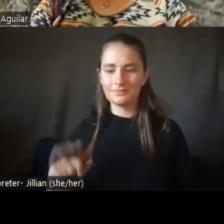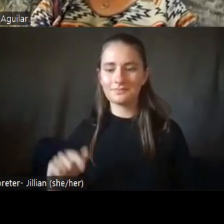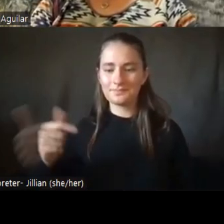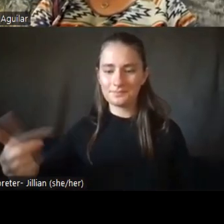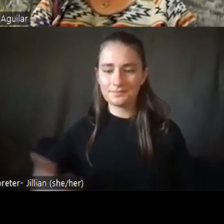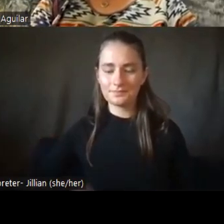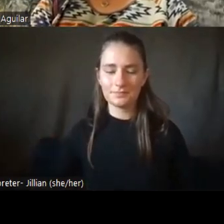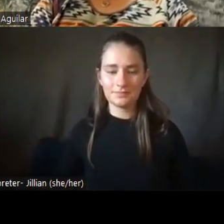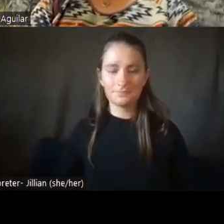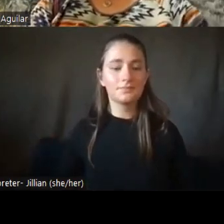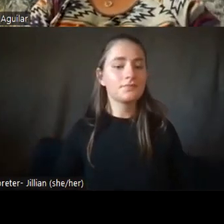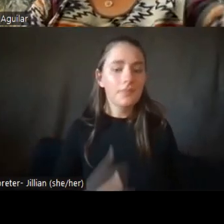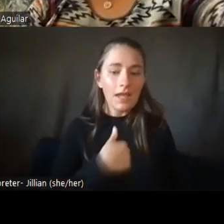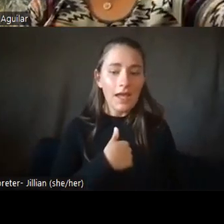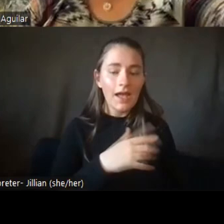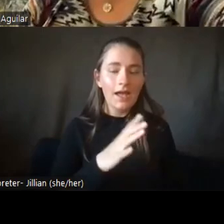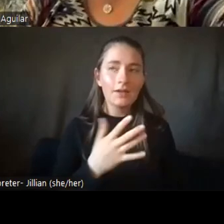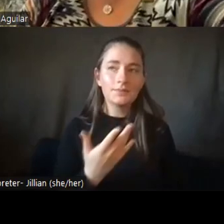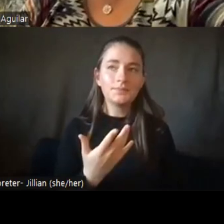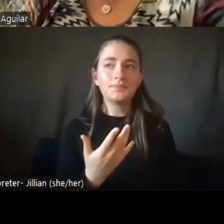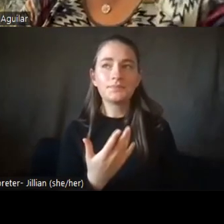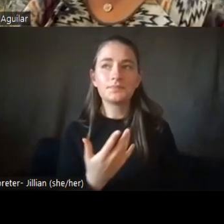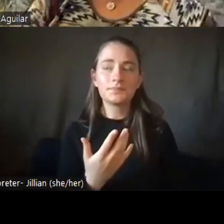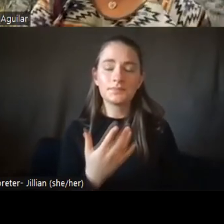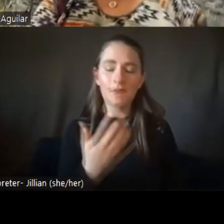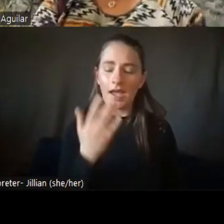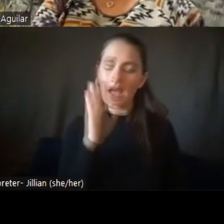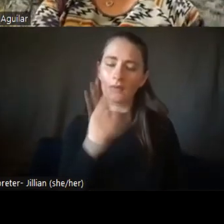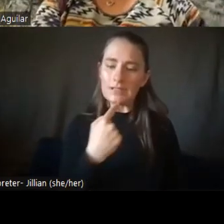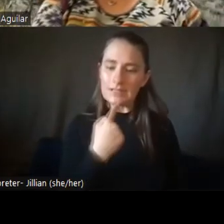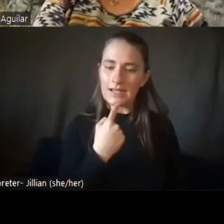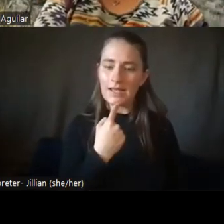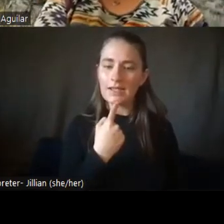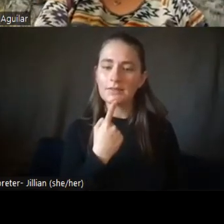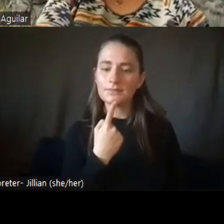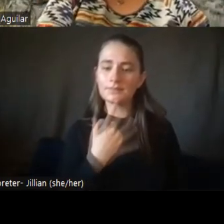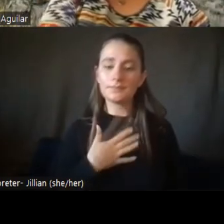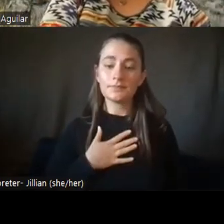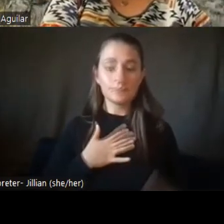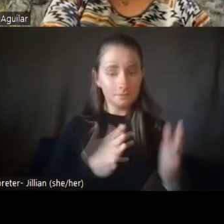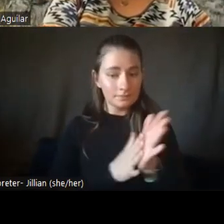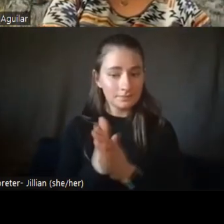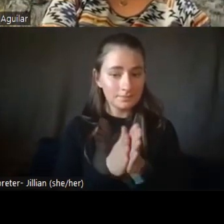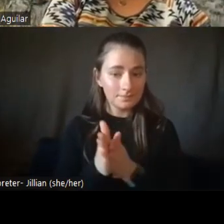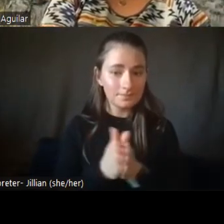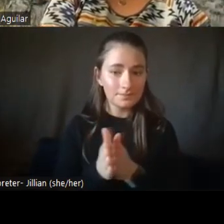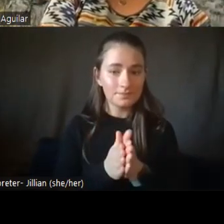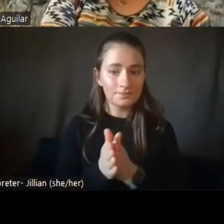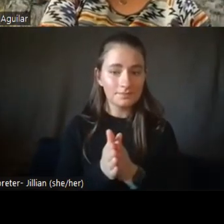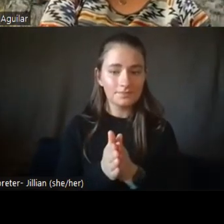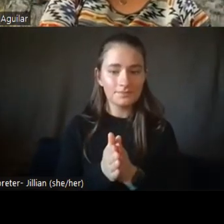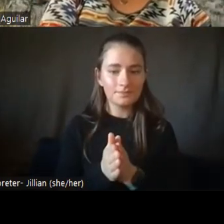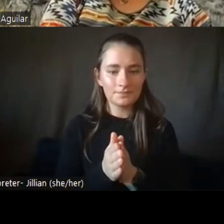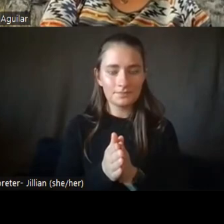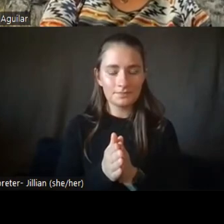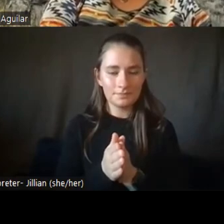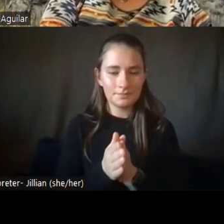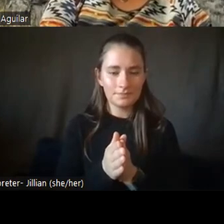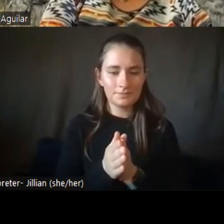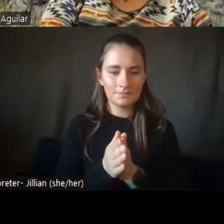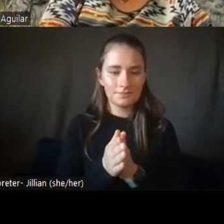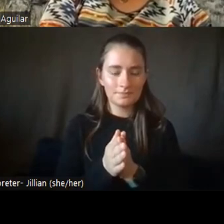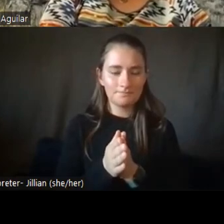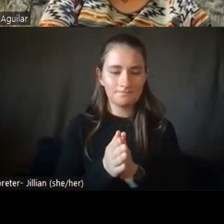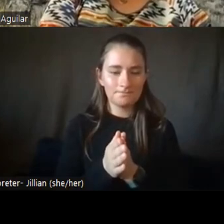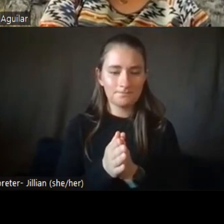I would have to say that my motivation, um, for advocating for